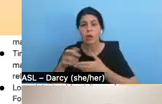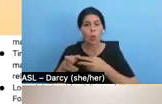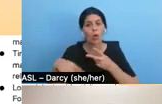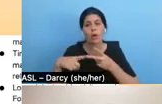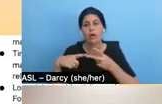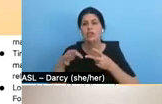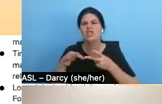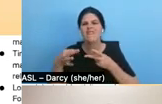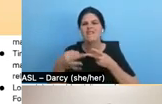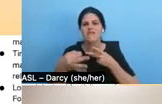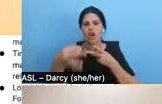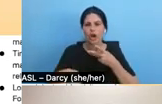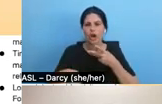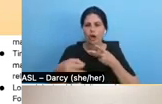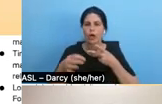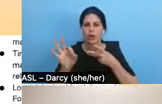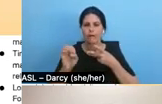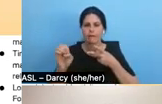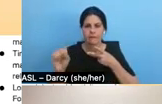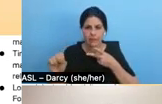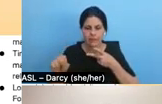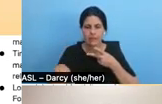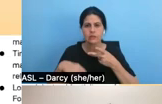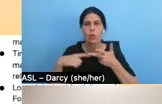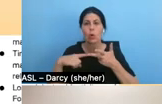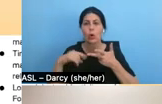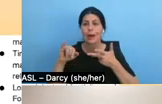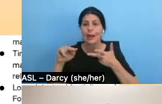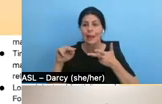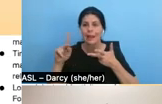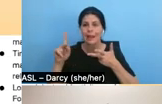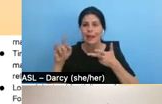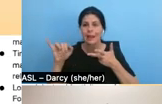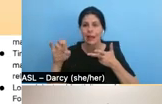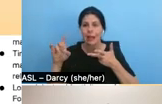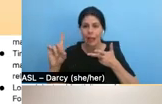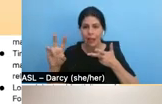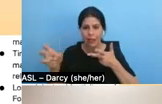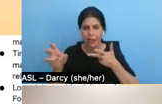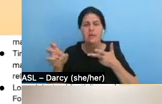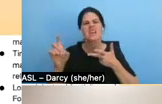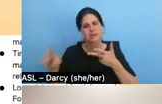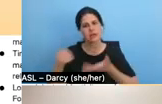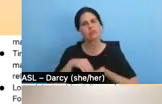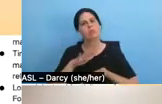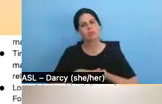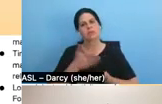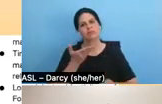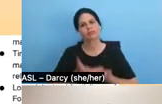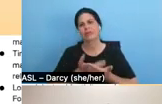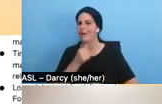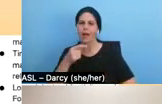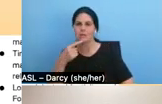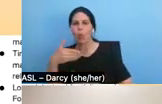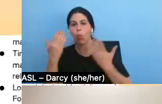recorded somewhere instead of saying something such as, I'm going to make it on no money, or I'm going to make it on under $10,000. If you actually